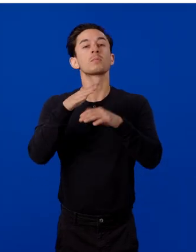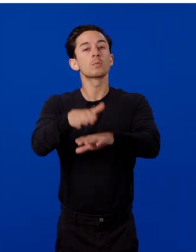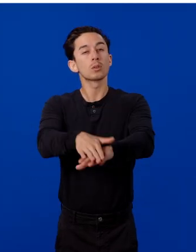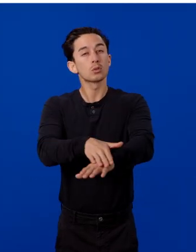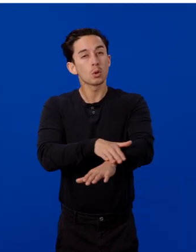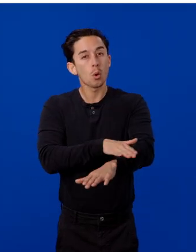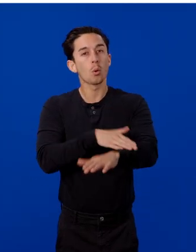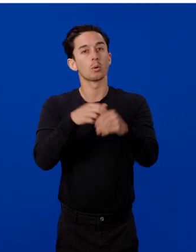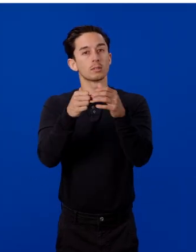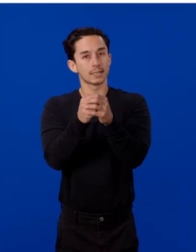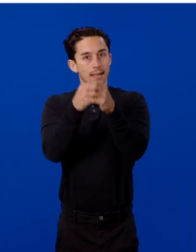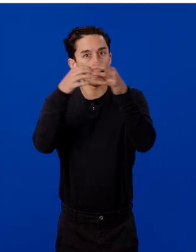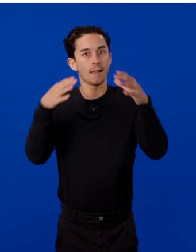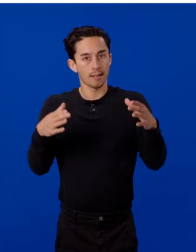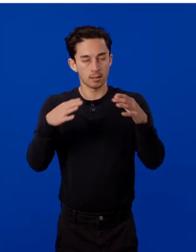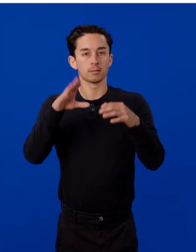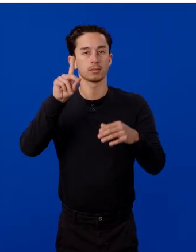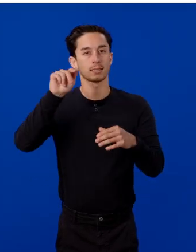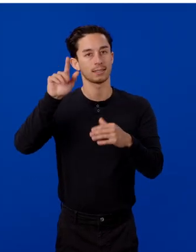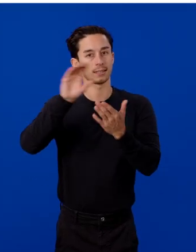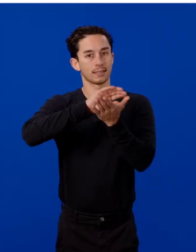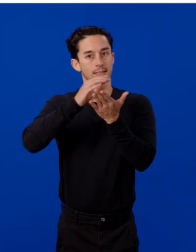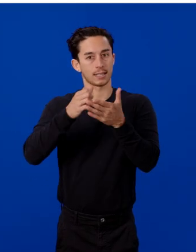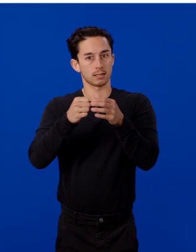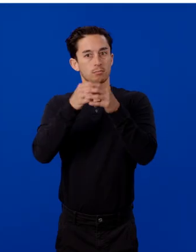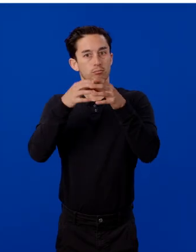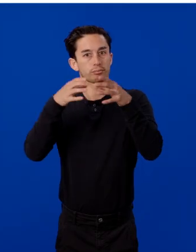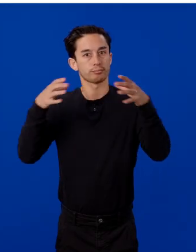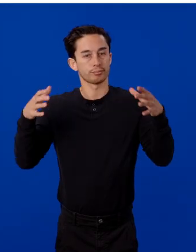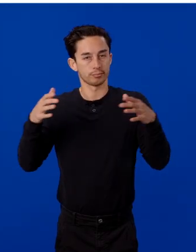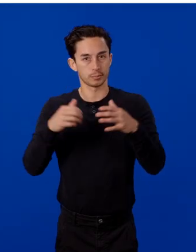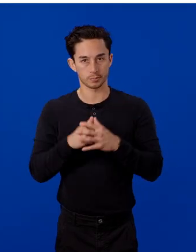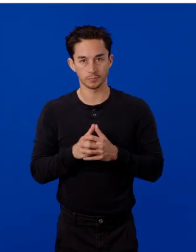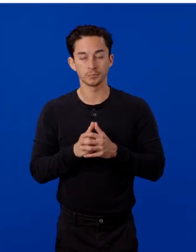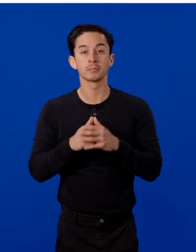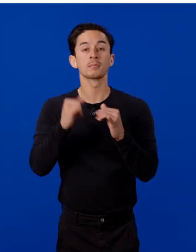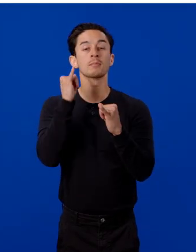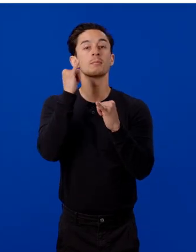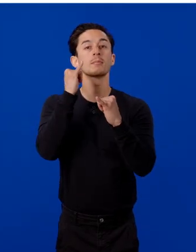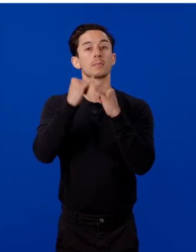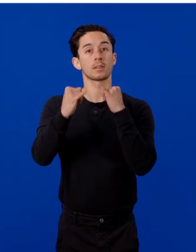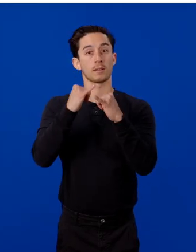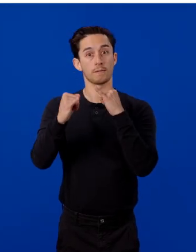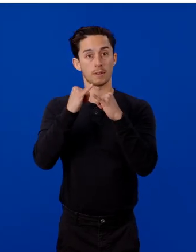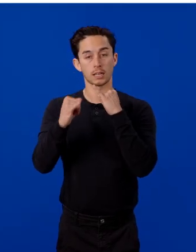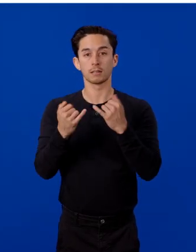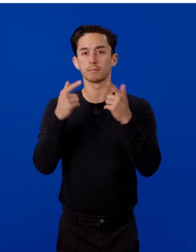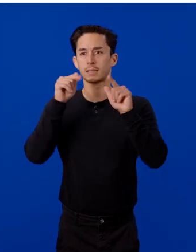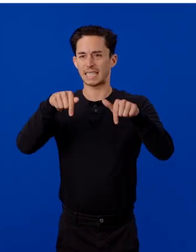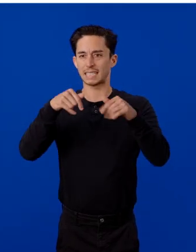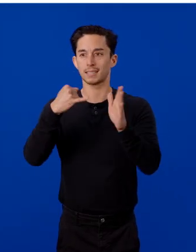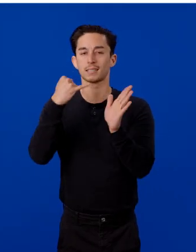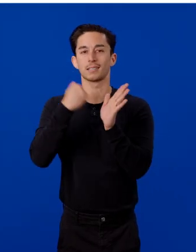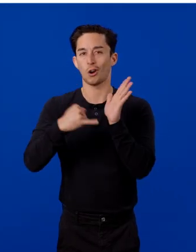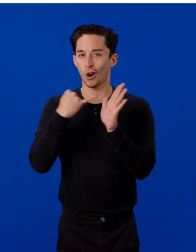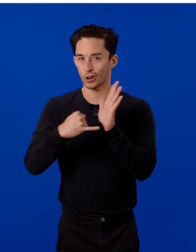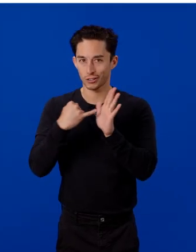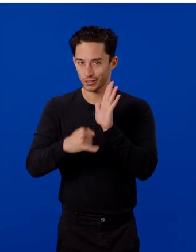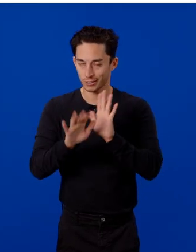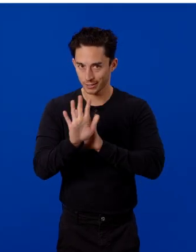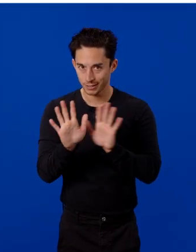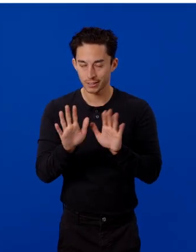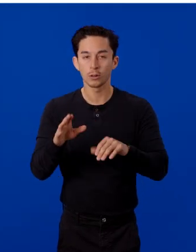scale your data sets with experiments. Now, finally, treat this as an art. There's no